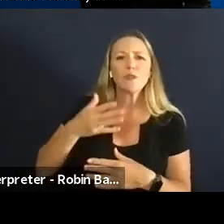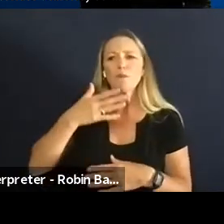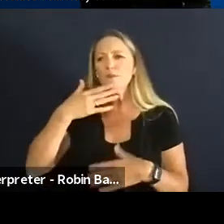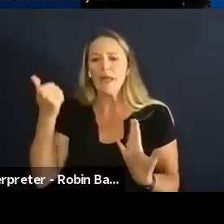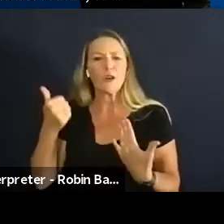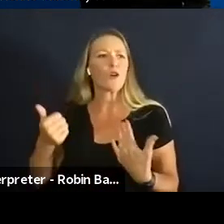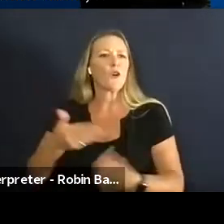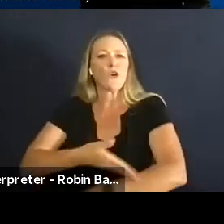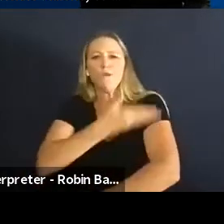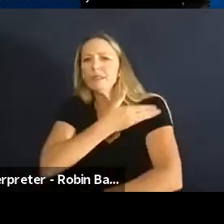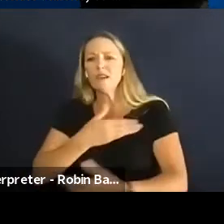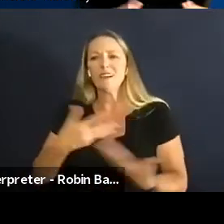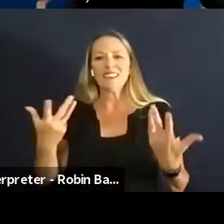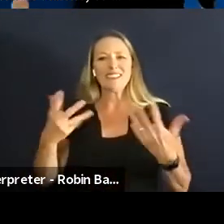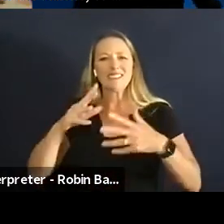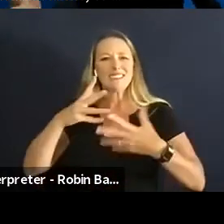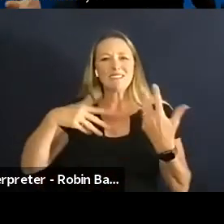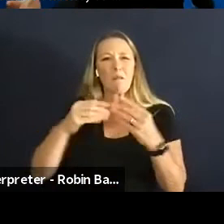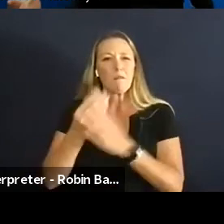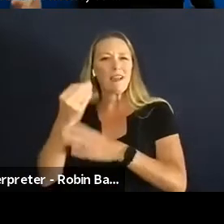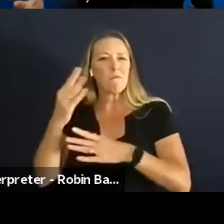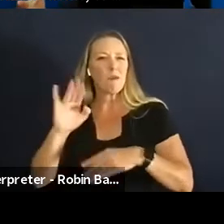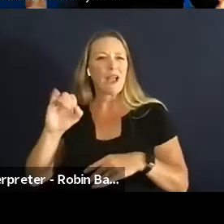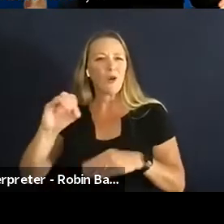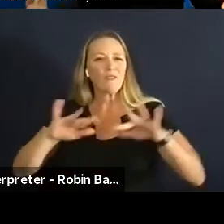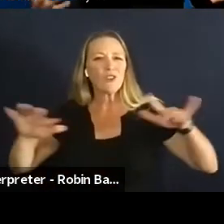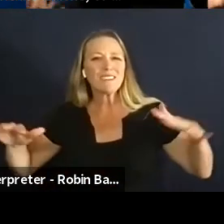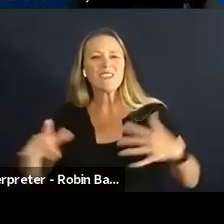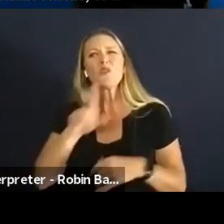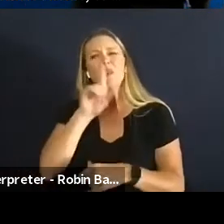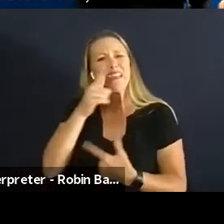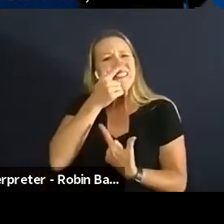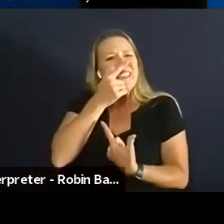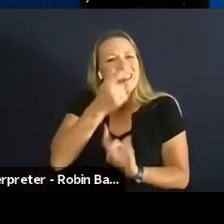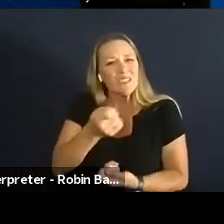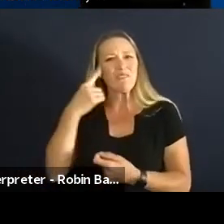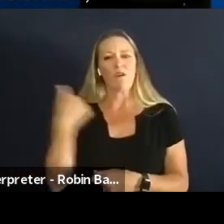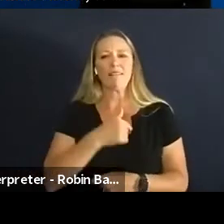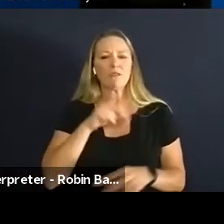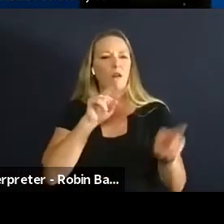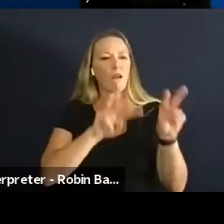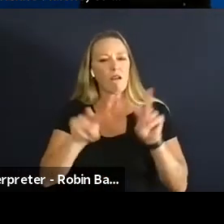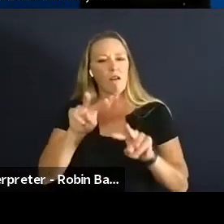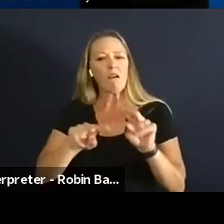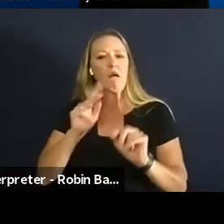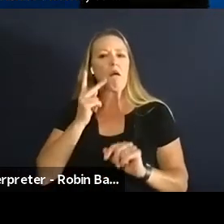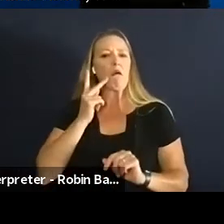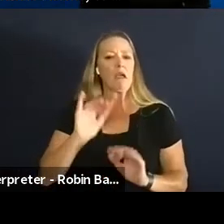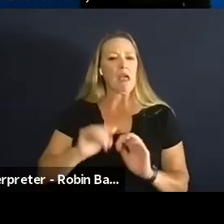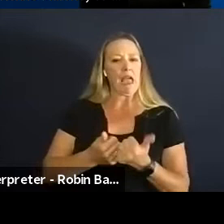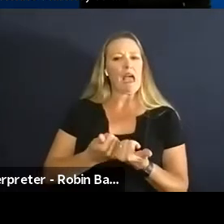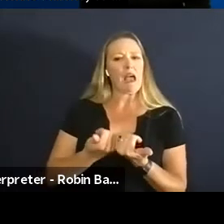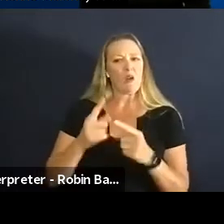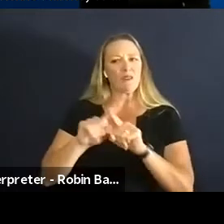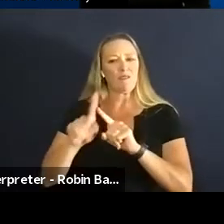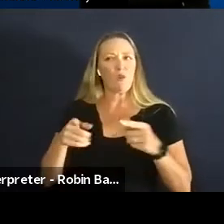see these social entrepreneurs throughout our network of of sourcing providers for our different commodities like rubber